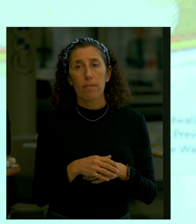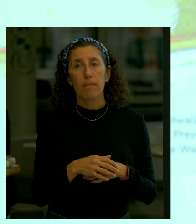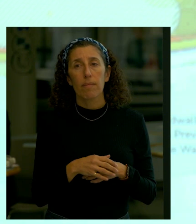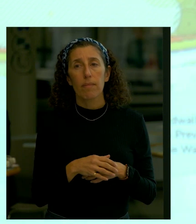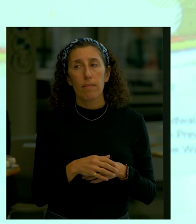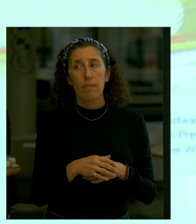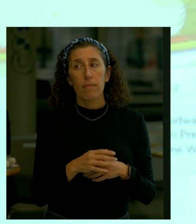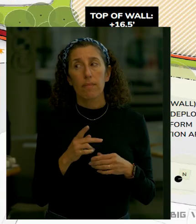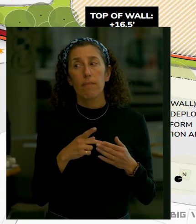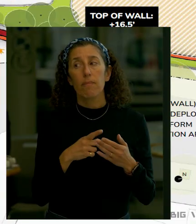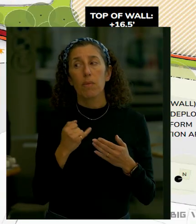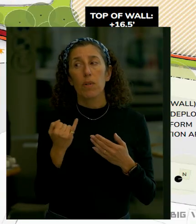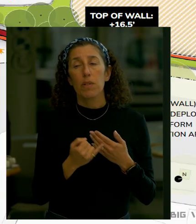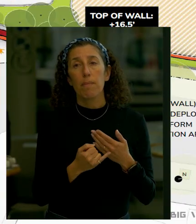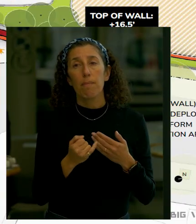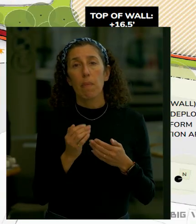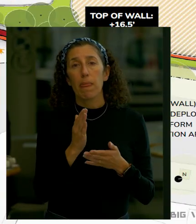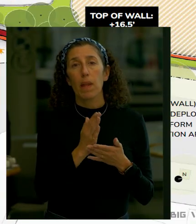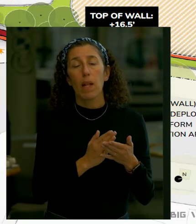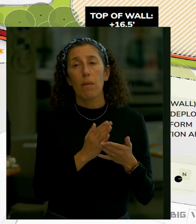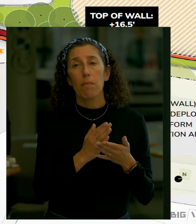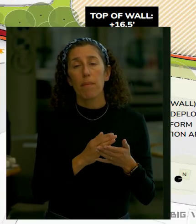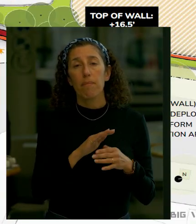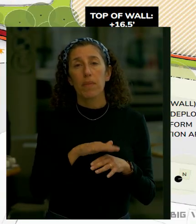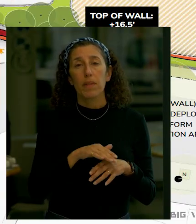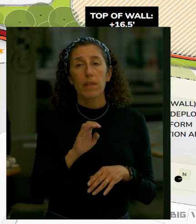project elements are on the east side of the playground